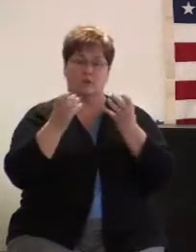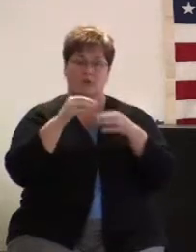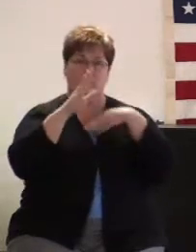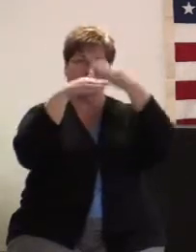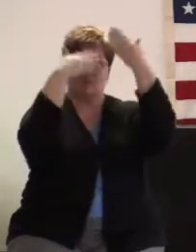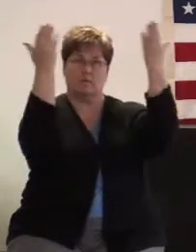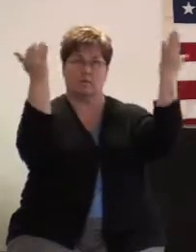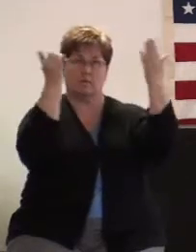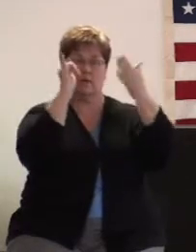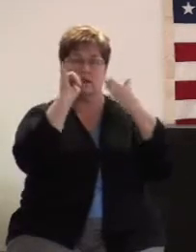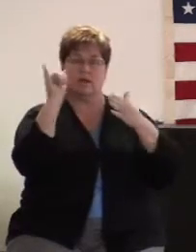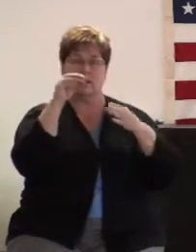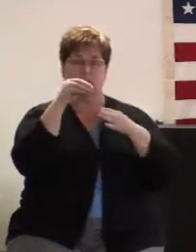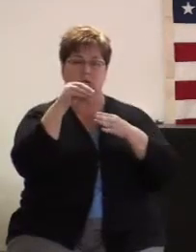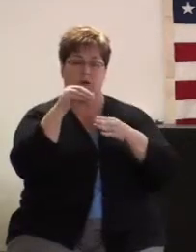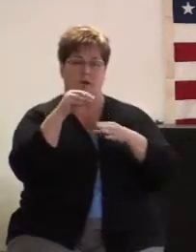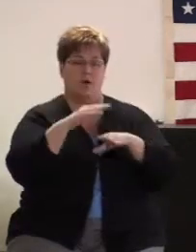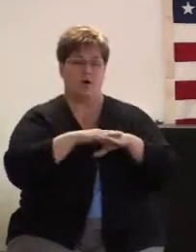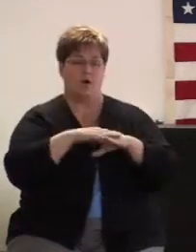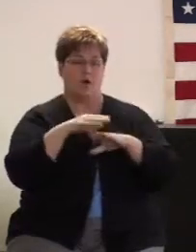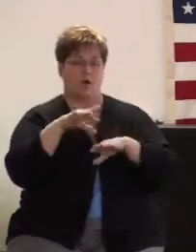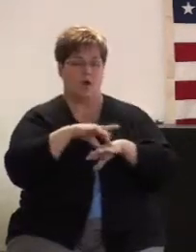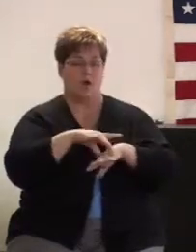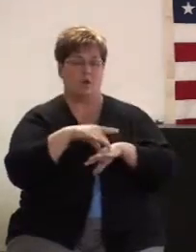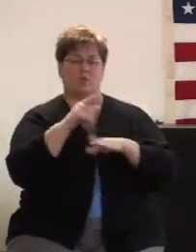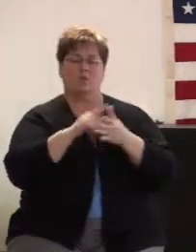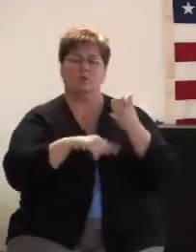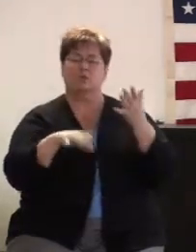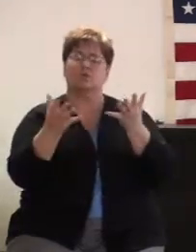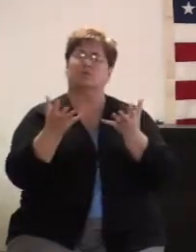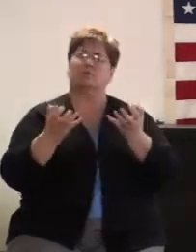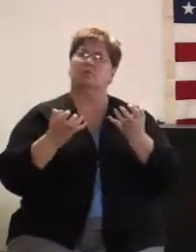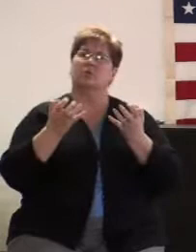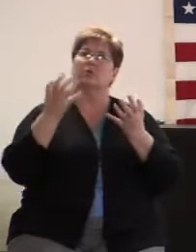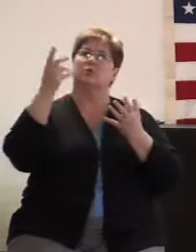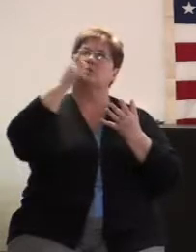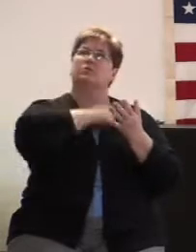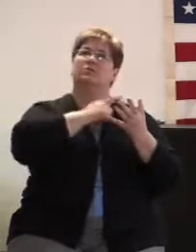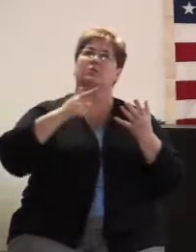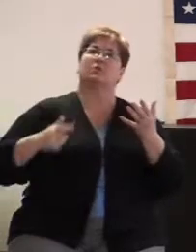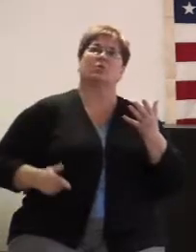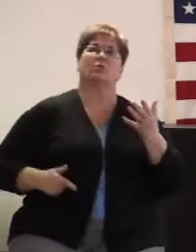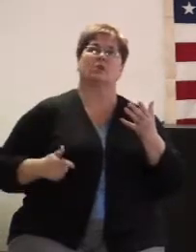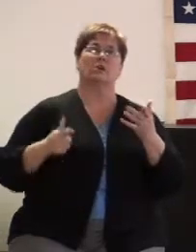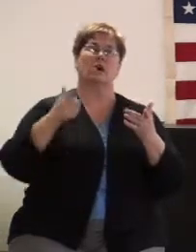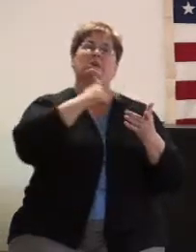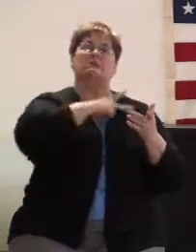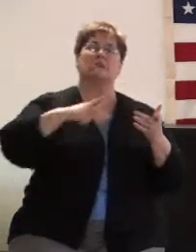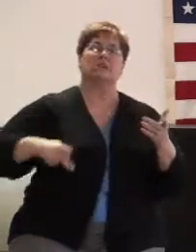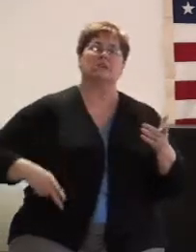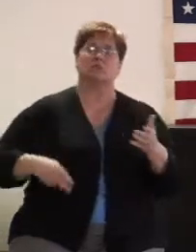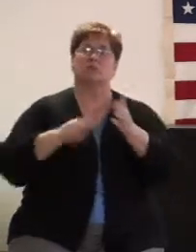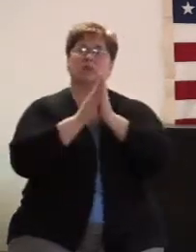what's your will Lord kingdom will ask God